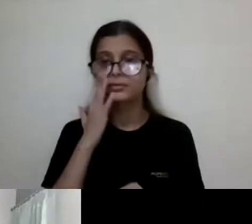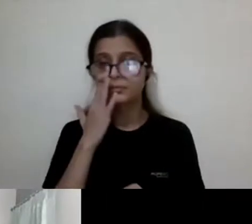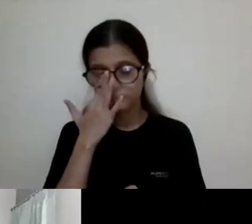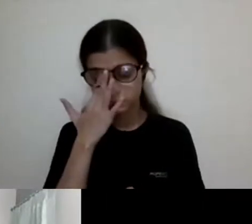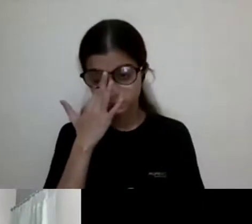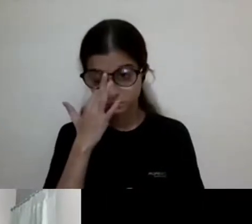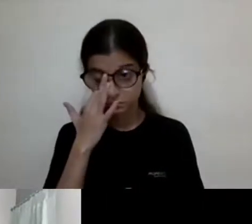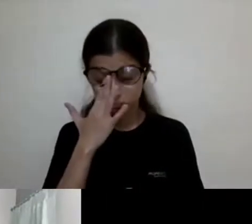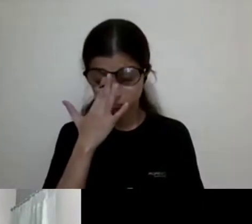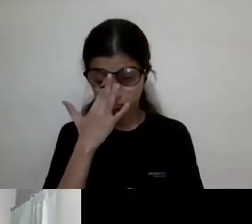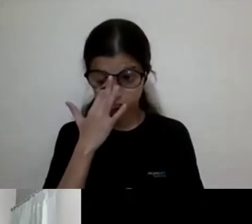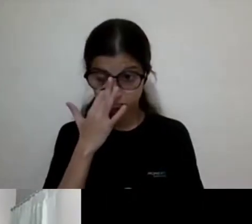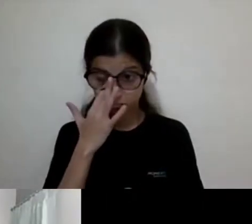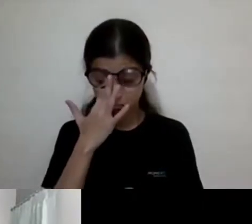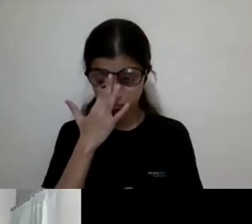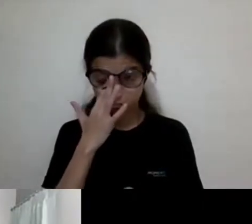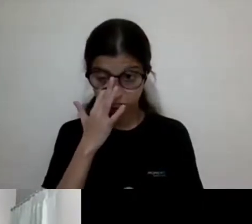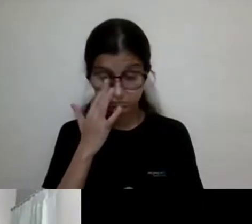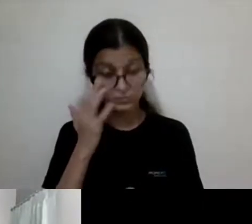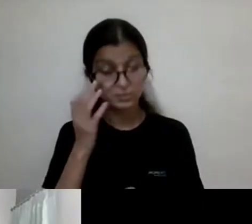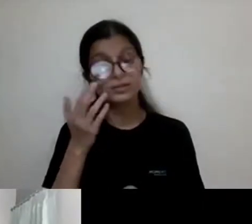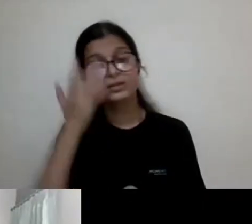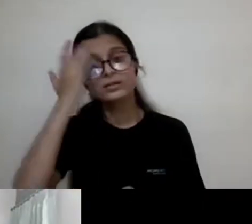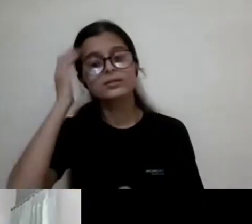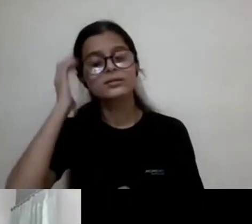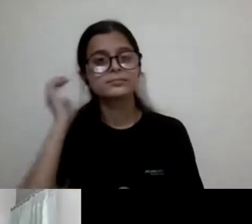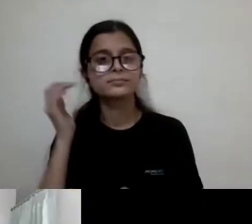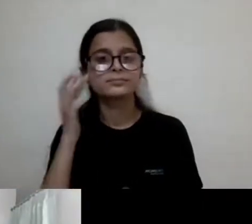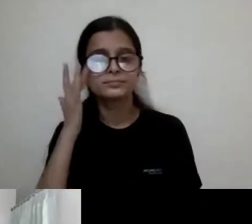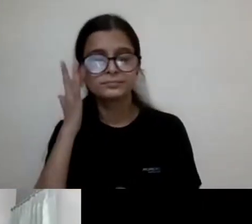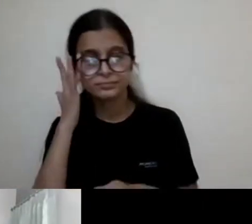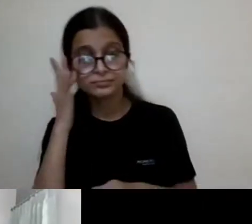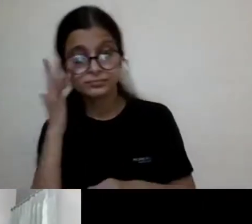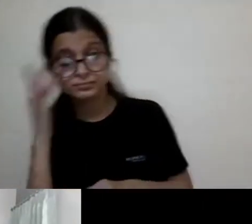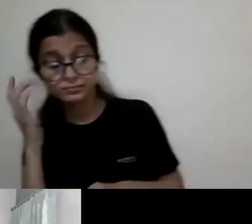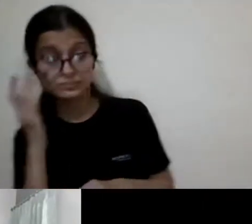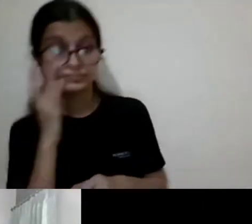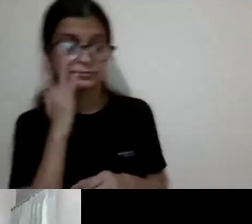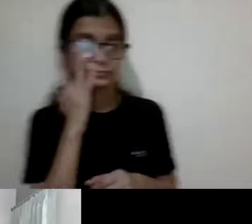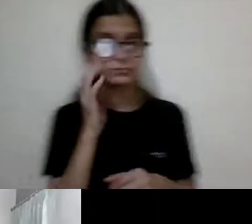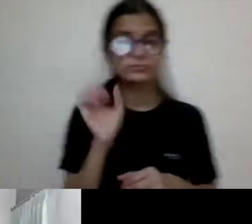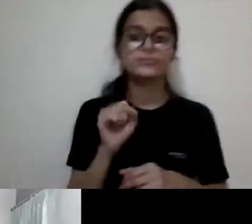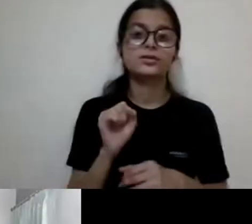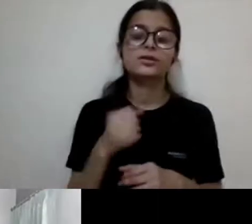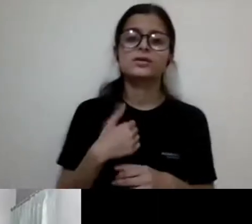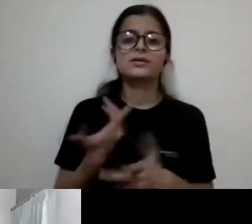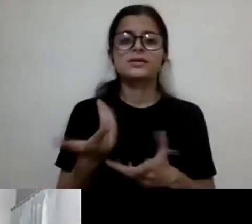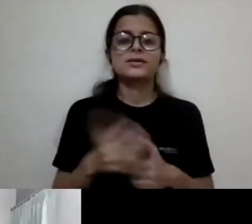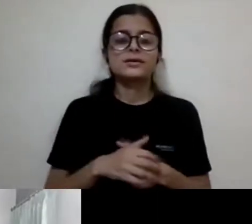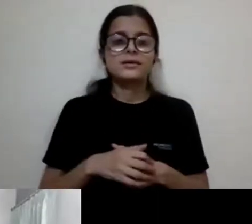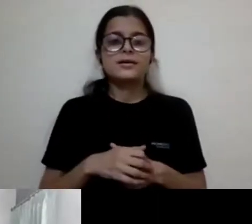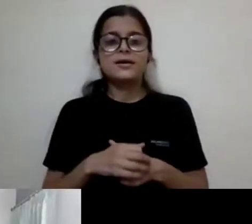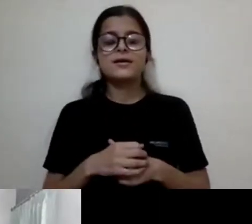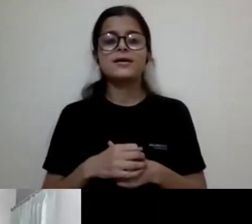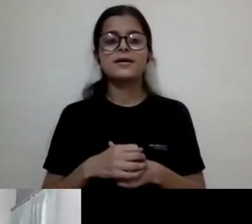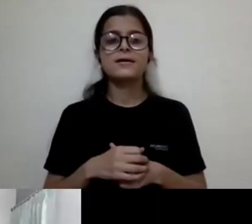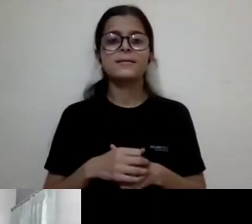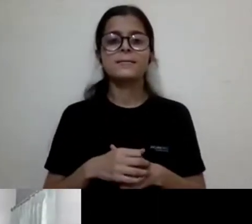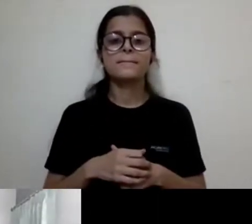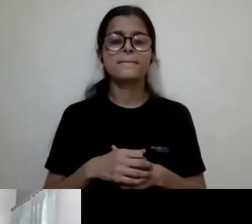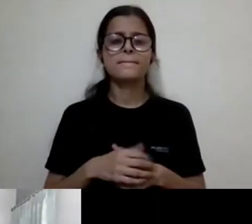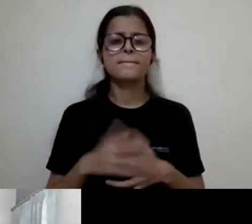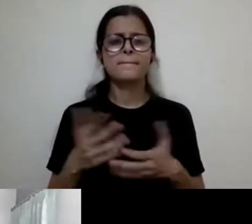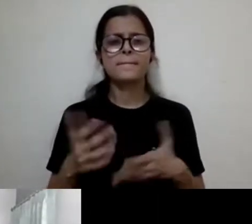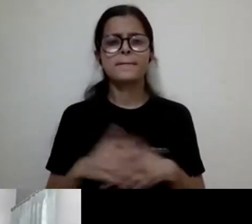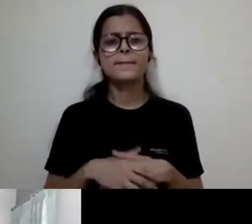so I agree, you know, I mean, there's a, there's a, uh, a kind of, you know, let, let's just not